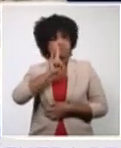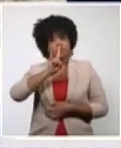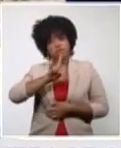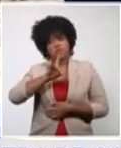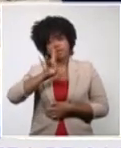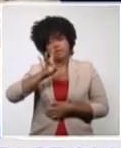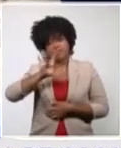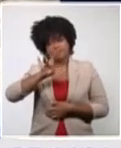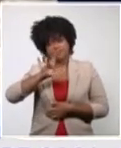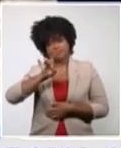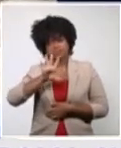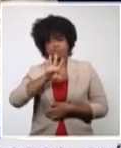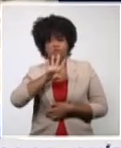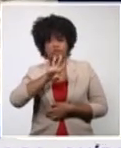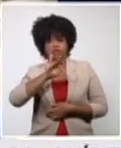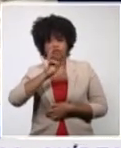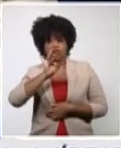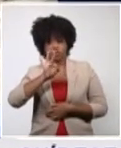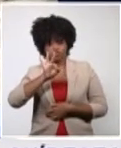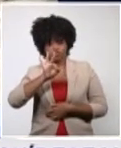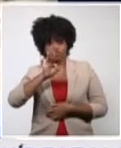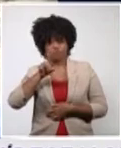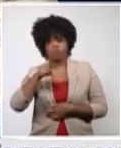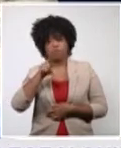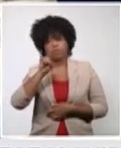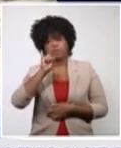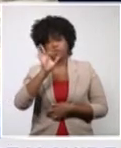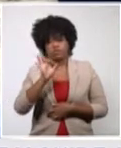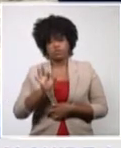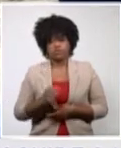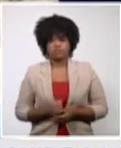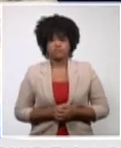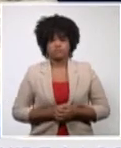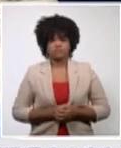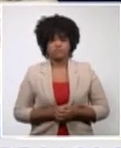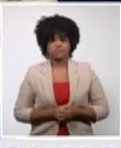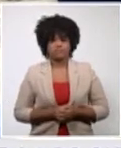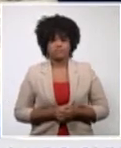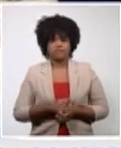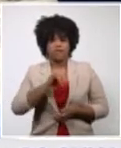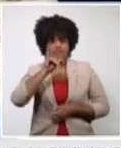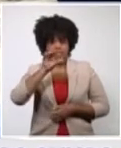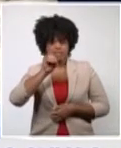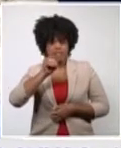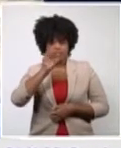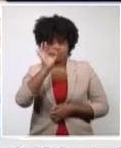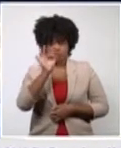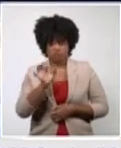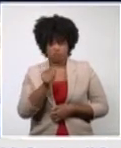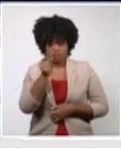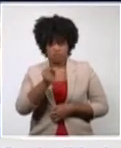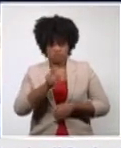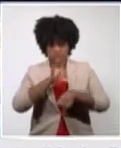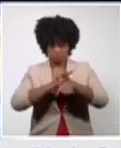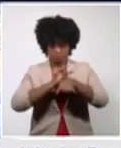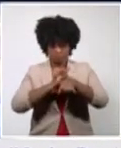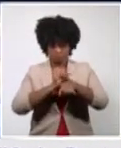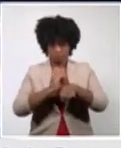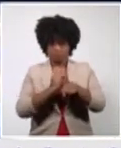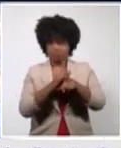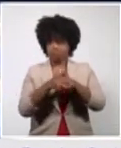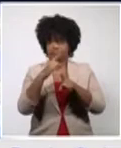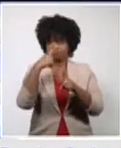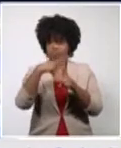915 has 48.9%. 60% of positive cases